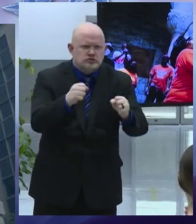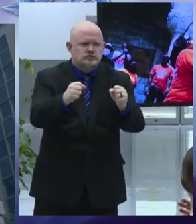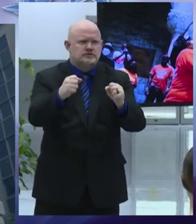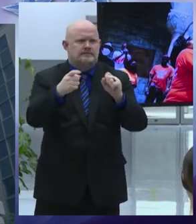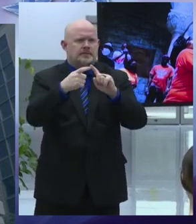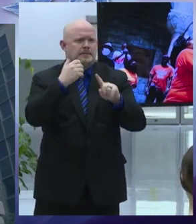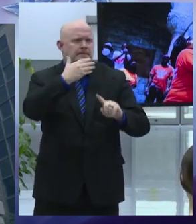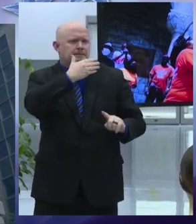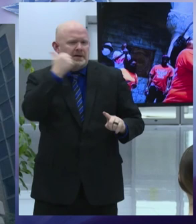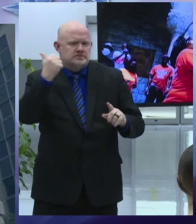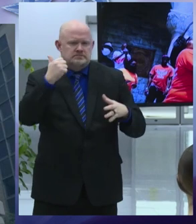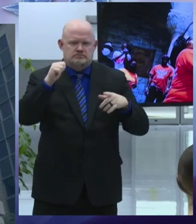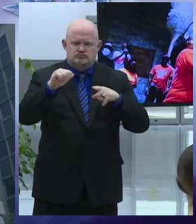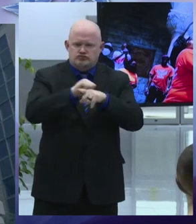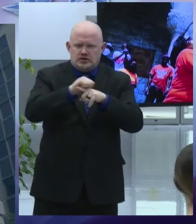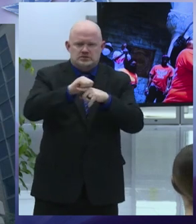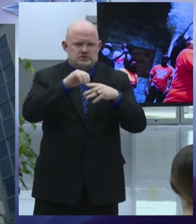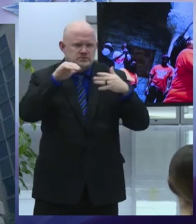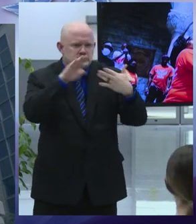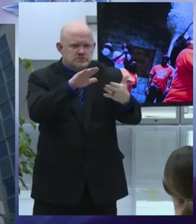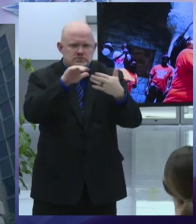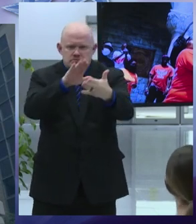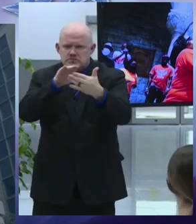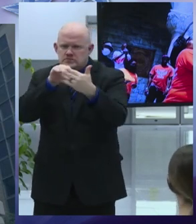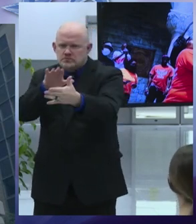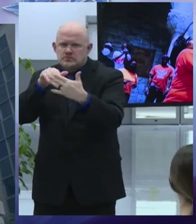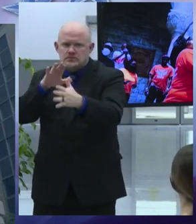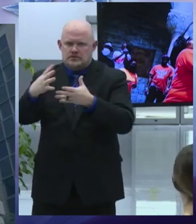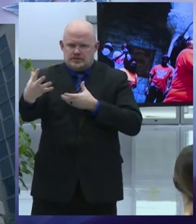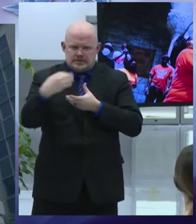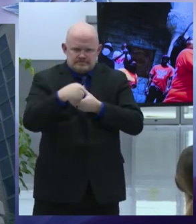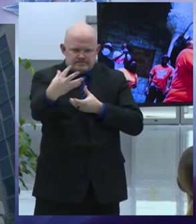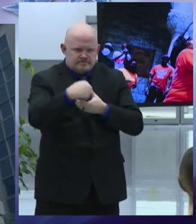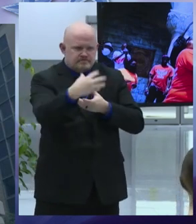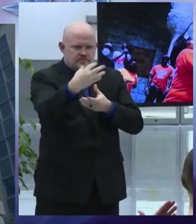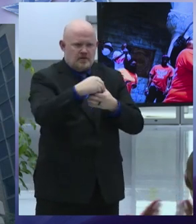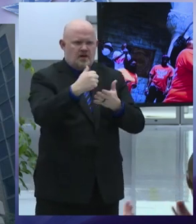acknowledge the national action network syracuse chapter for their advocacy for this office